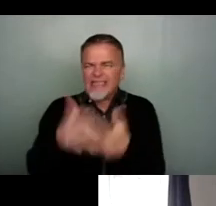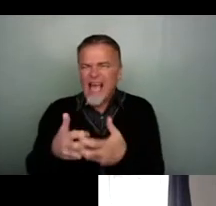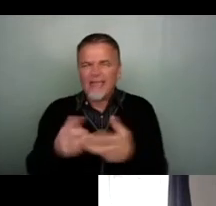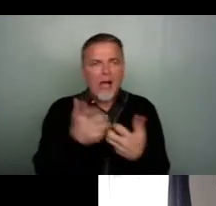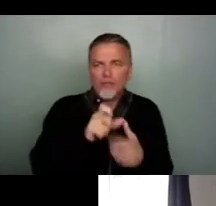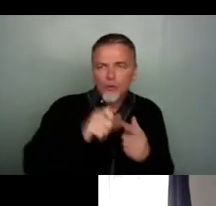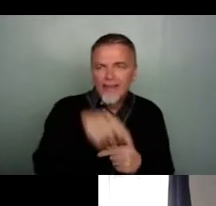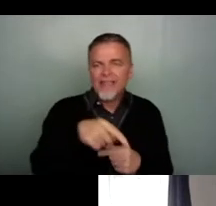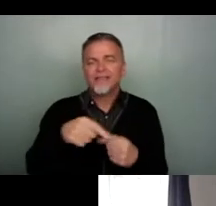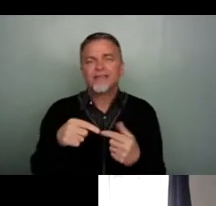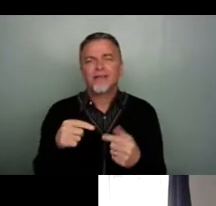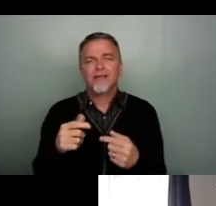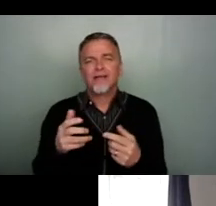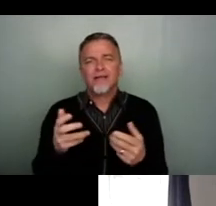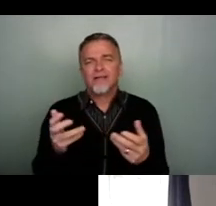do this?